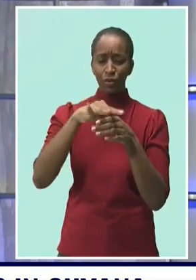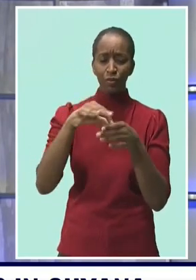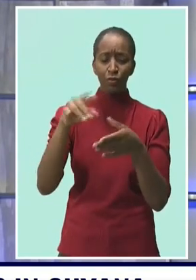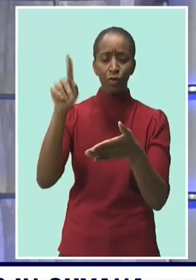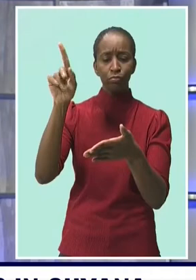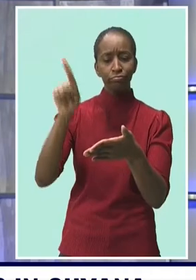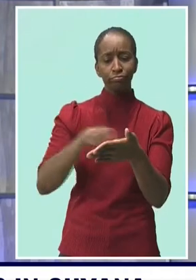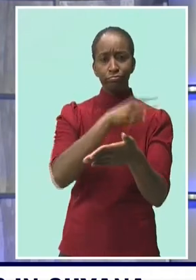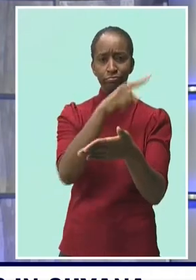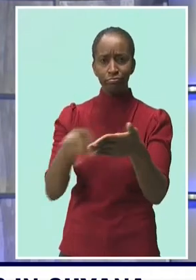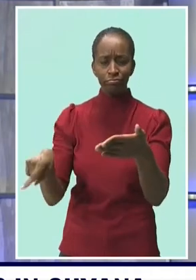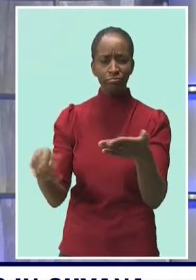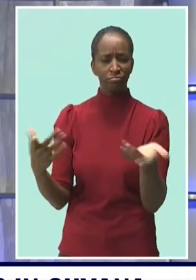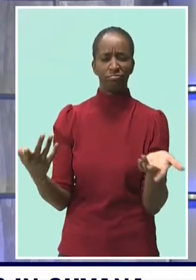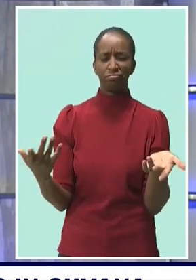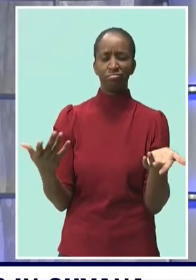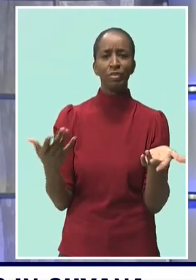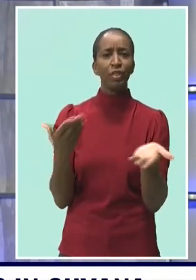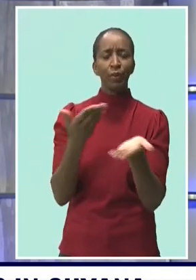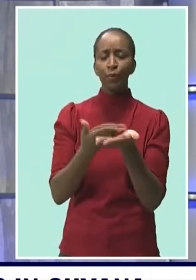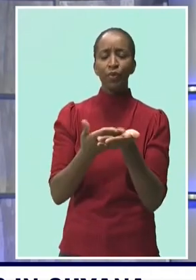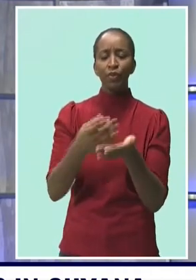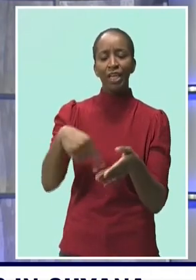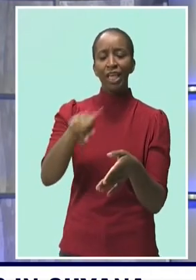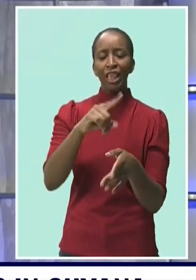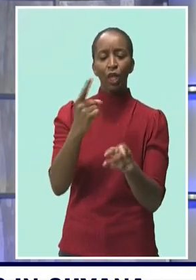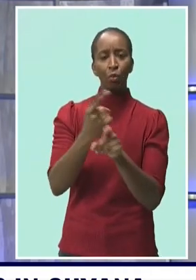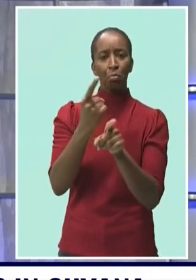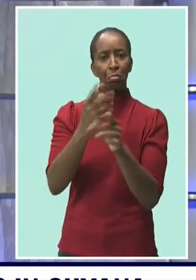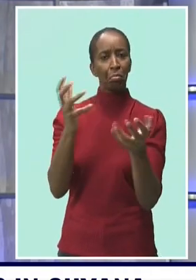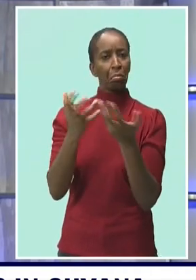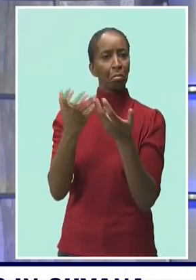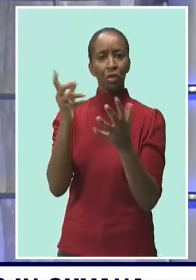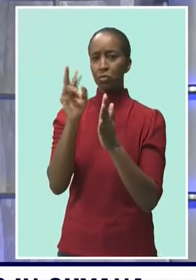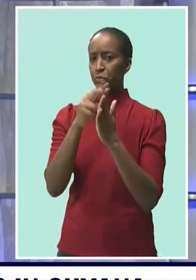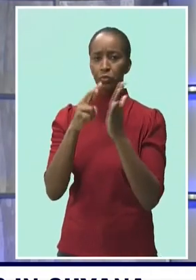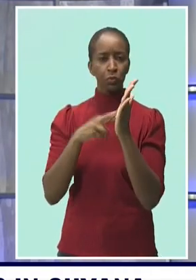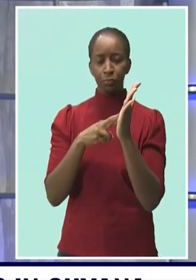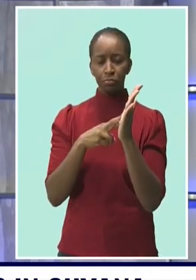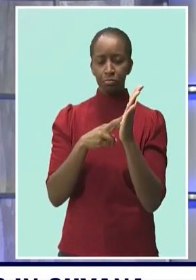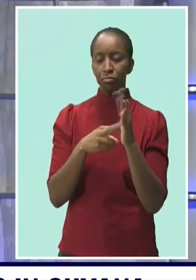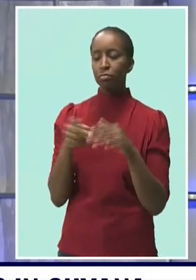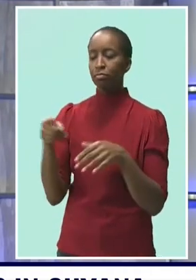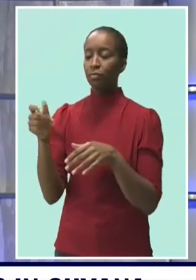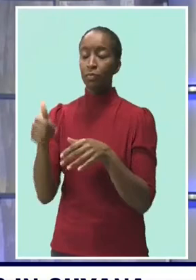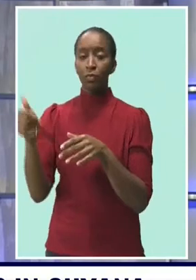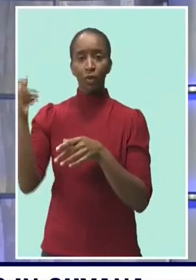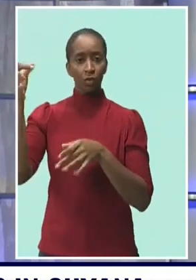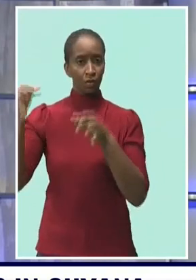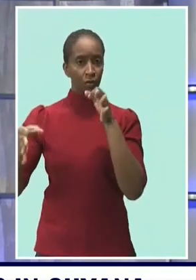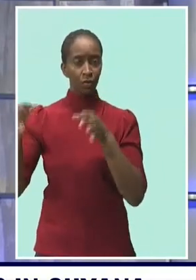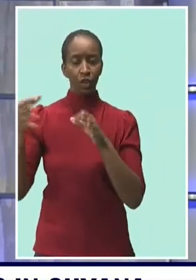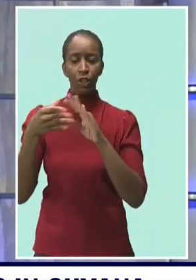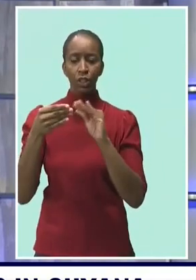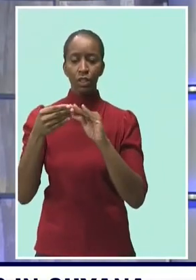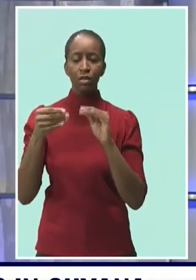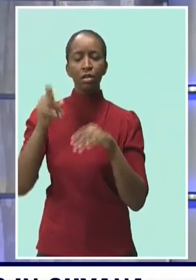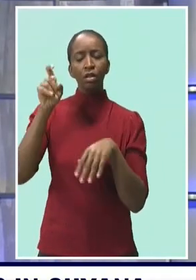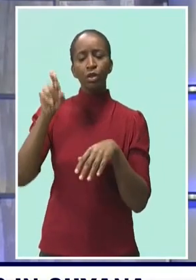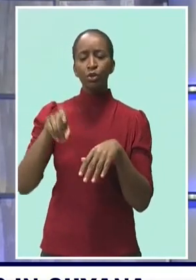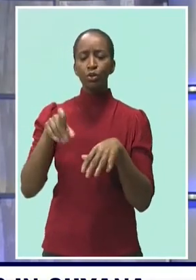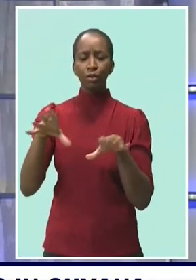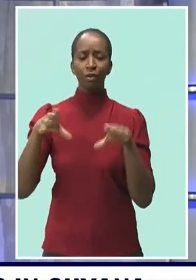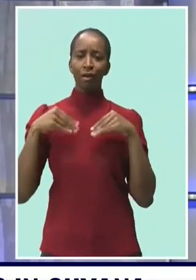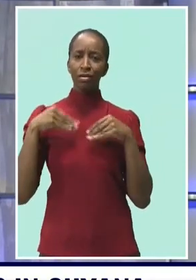they were fraudulent. Despite the ruling of the Court of Appeal that only valid votes should be used to declare the results, Ms. Motley contends the